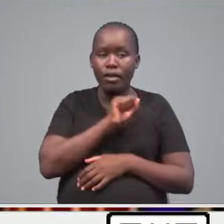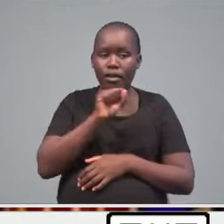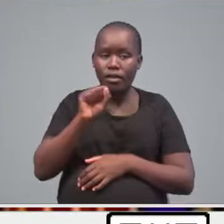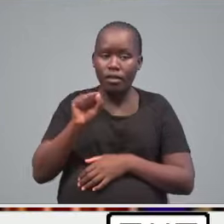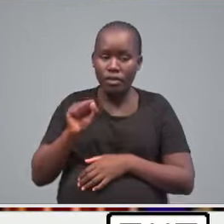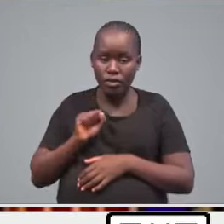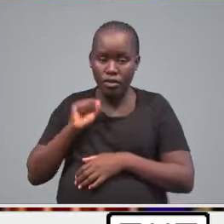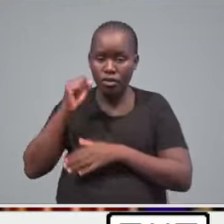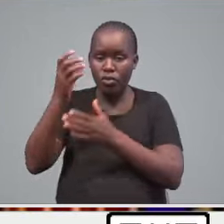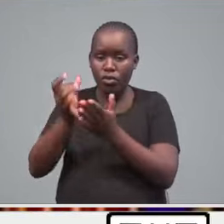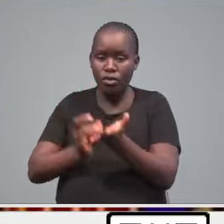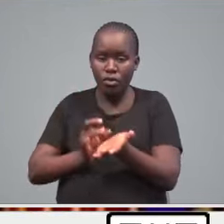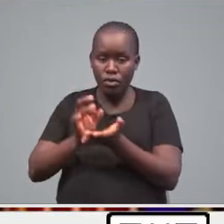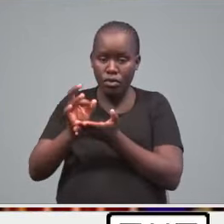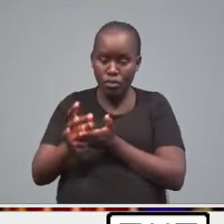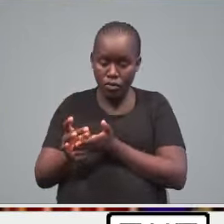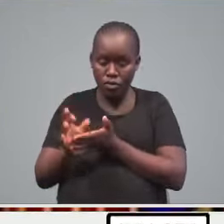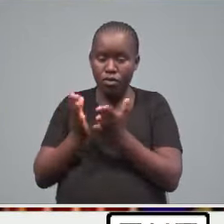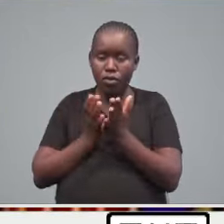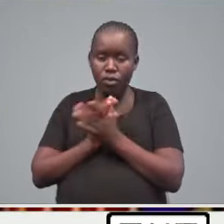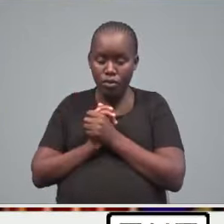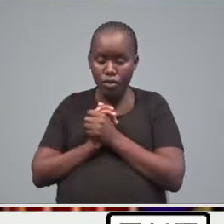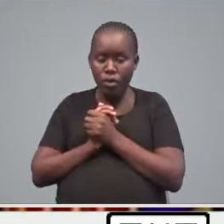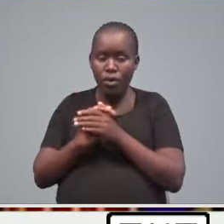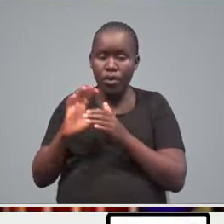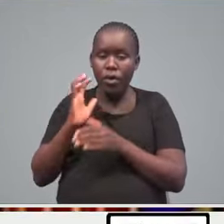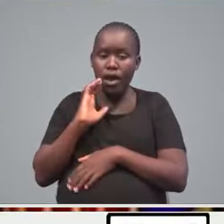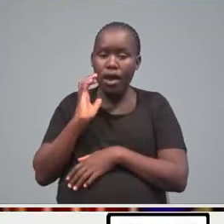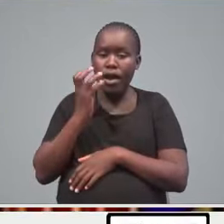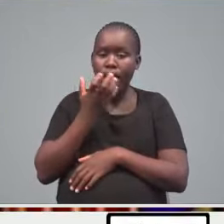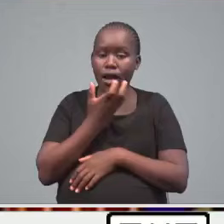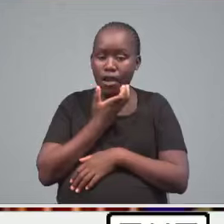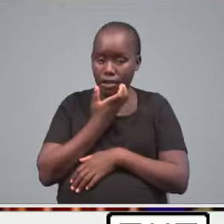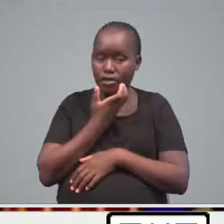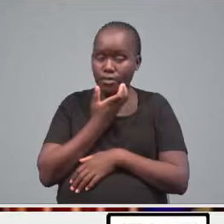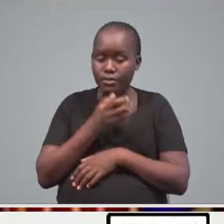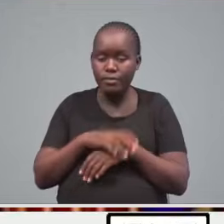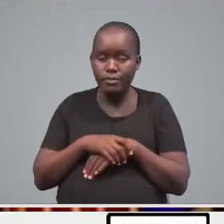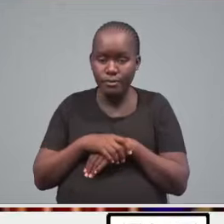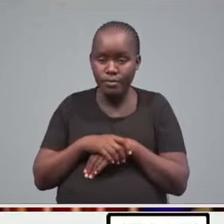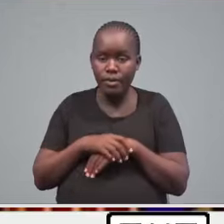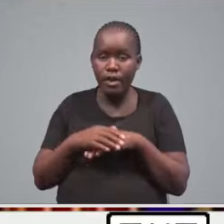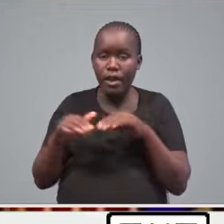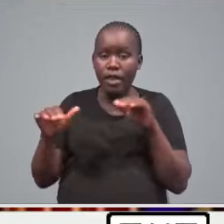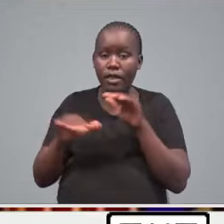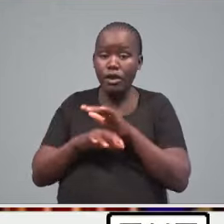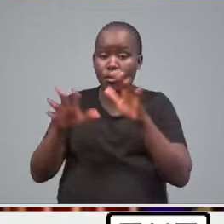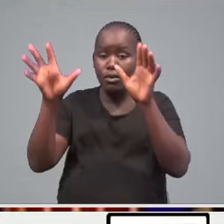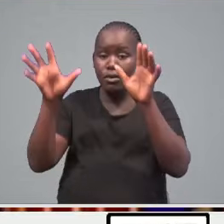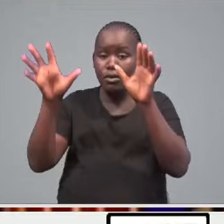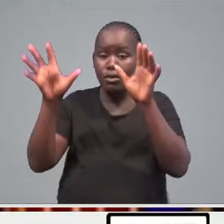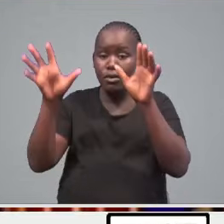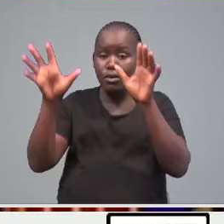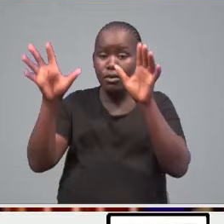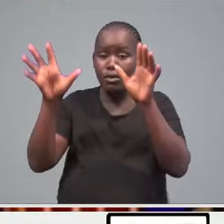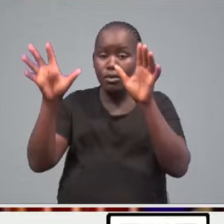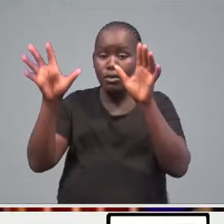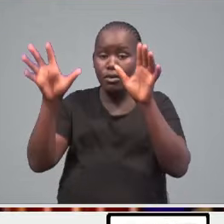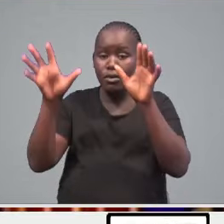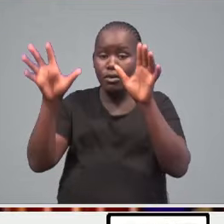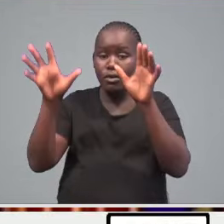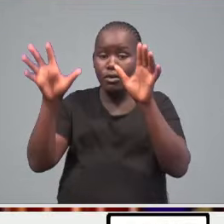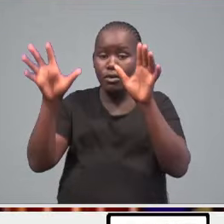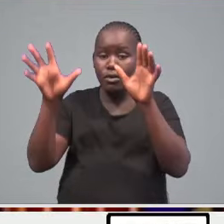remove from office, by impeachment, His Excellency Rikathi Gashagwa EGH, the Deputy President of the Republic of Kenya.